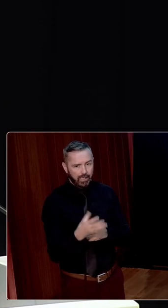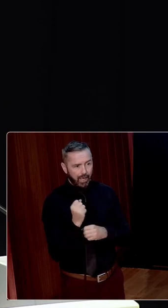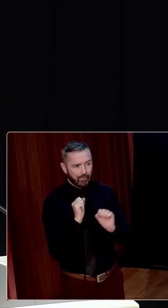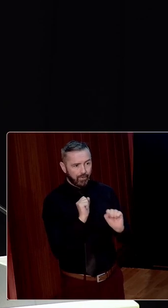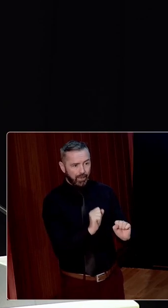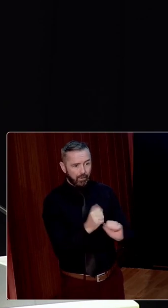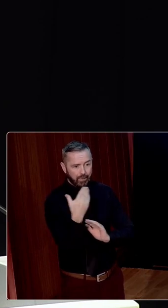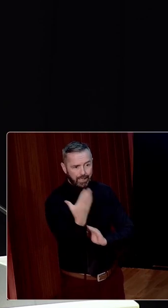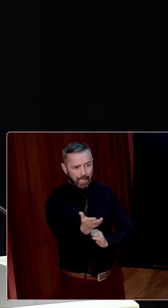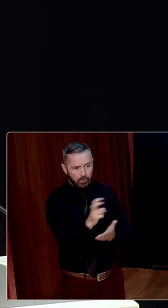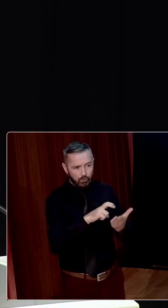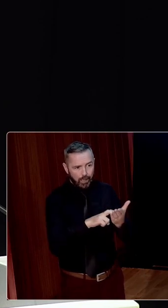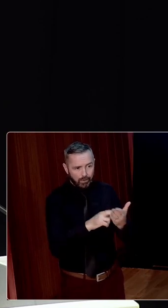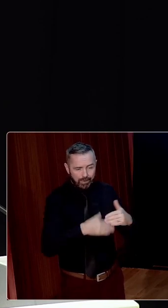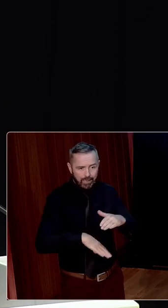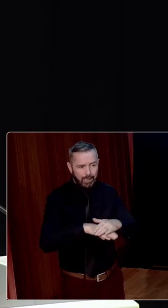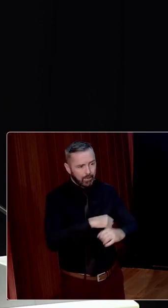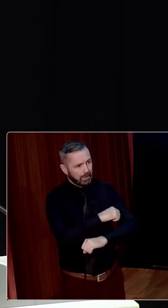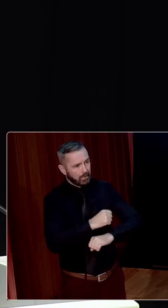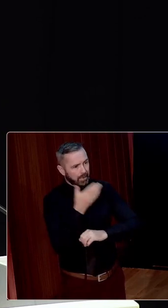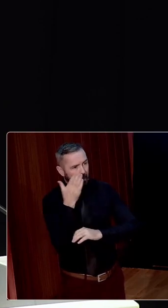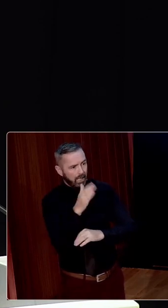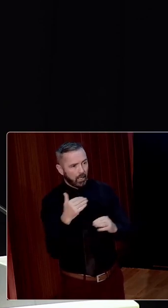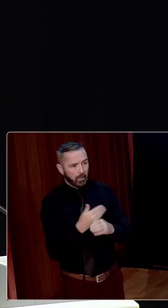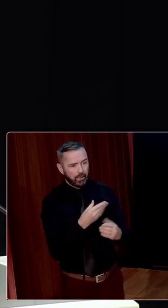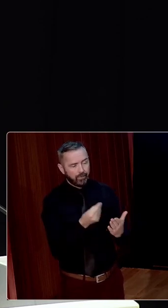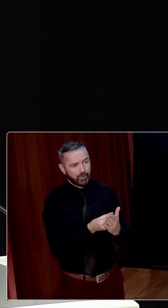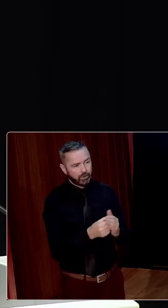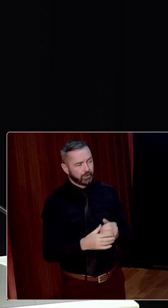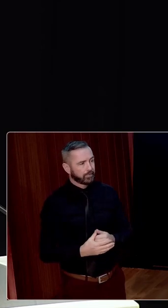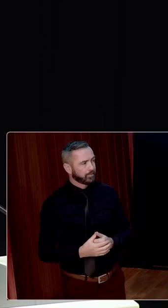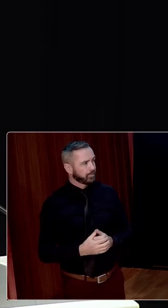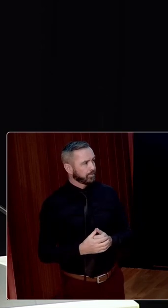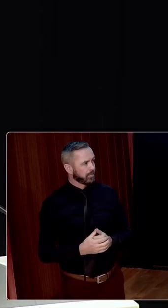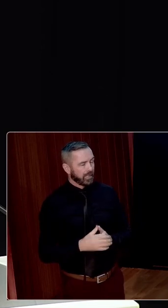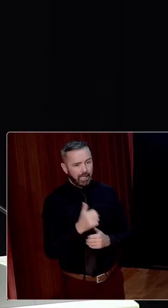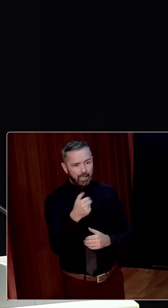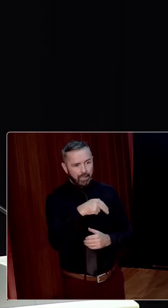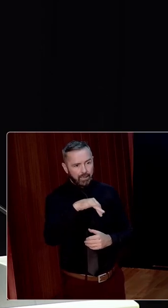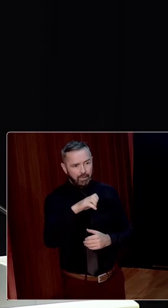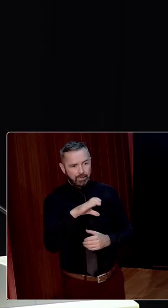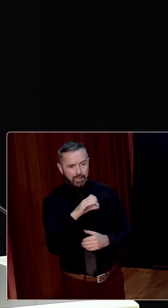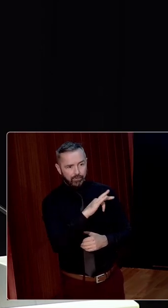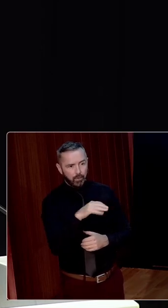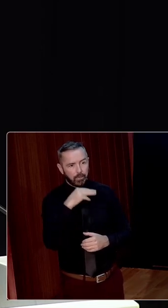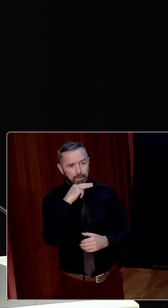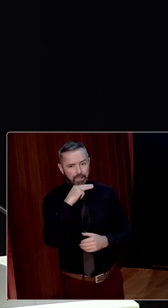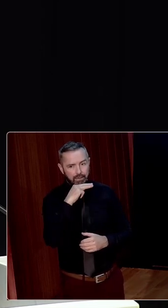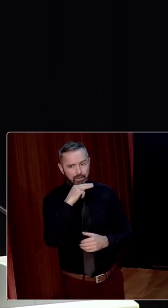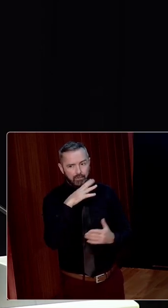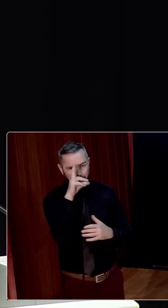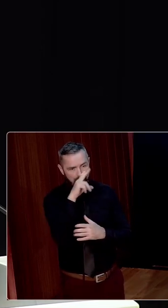registered, even in the limited spaces allowed by officialdom. Mrs Annie C of County Meath, for